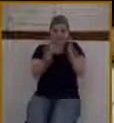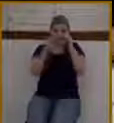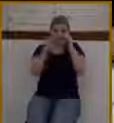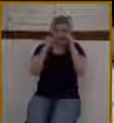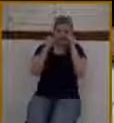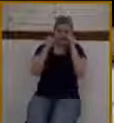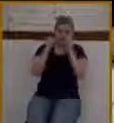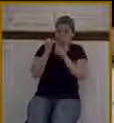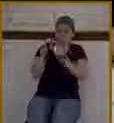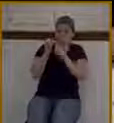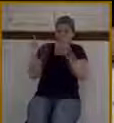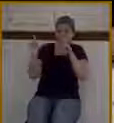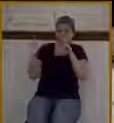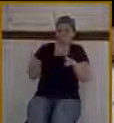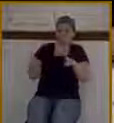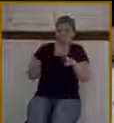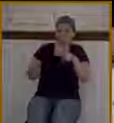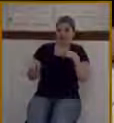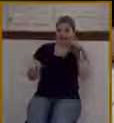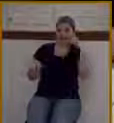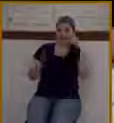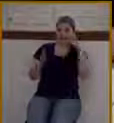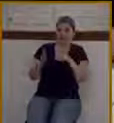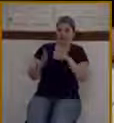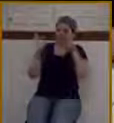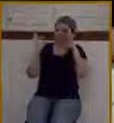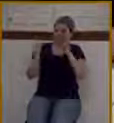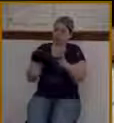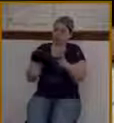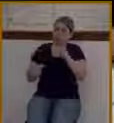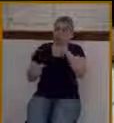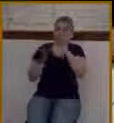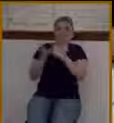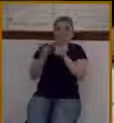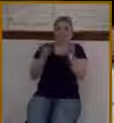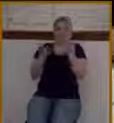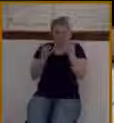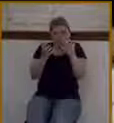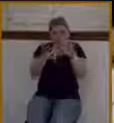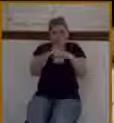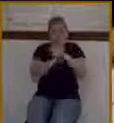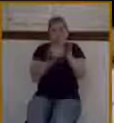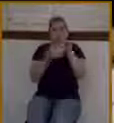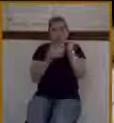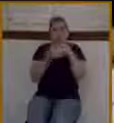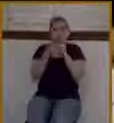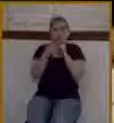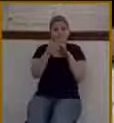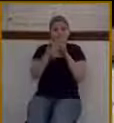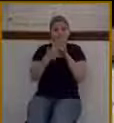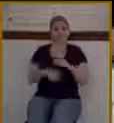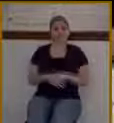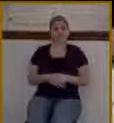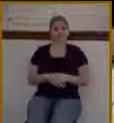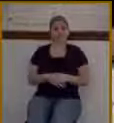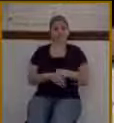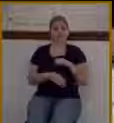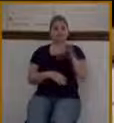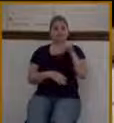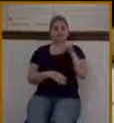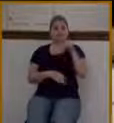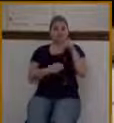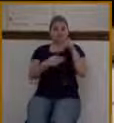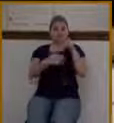a determination that they saw in Jesus to get to Jerusalem. The Bible prophesies in Isaiah 50, verse 7,